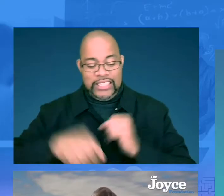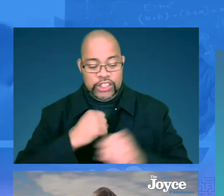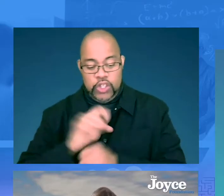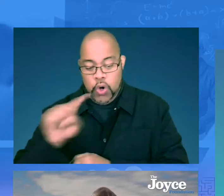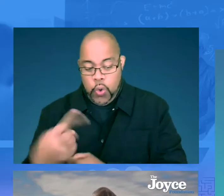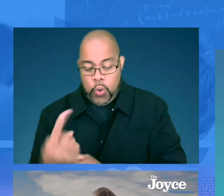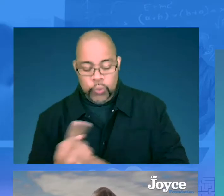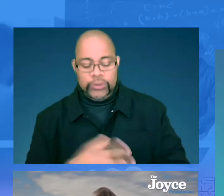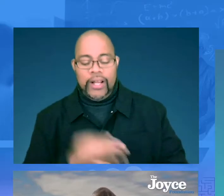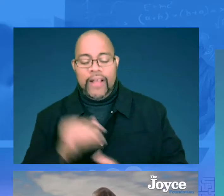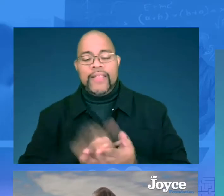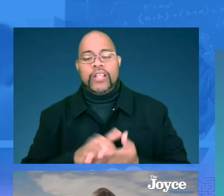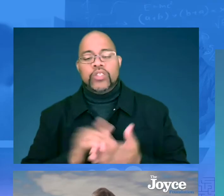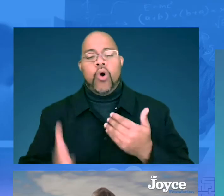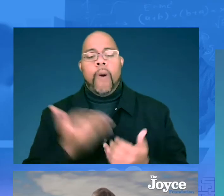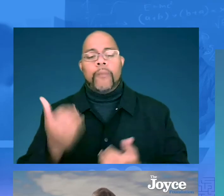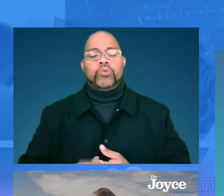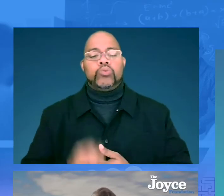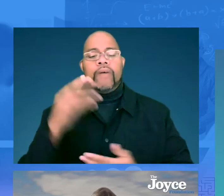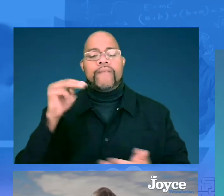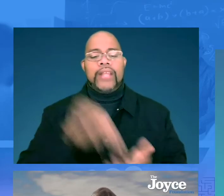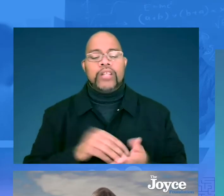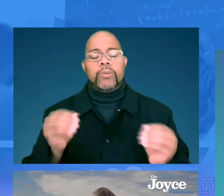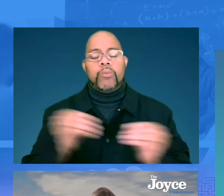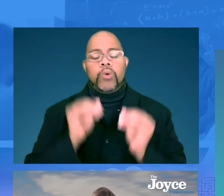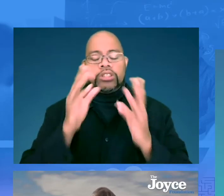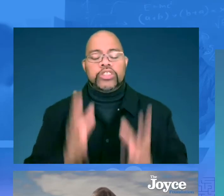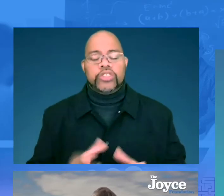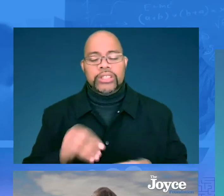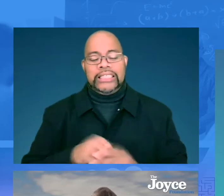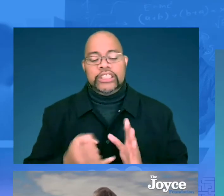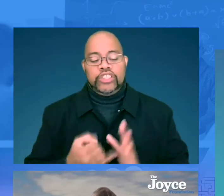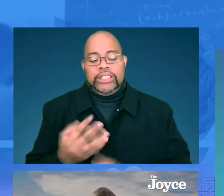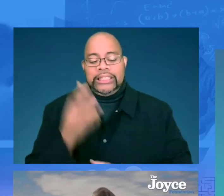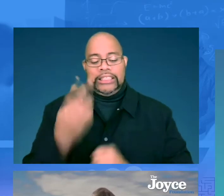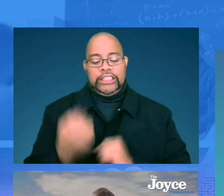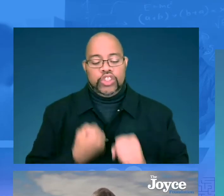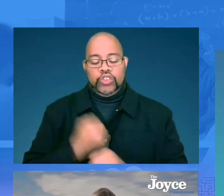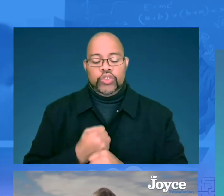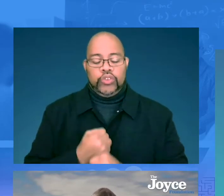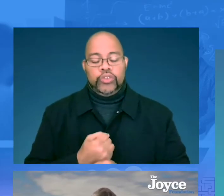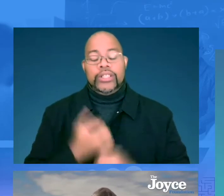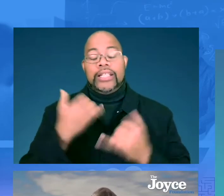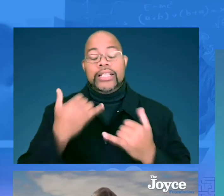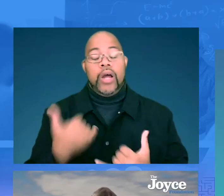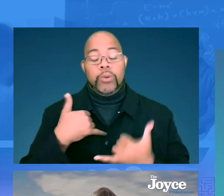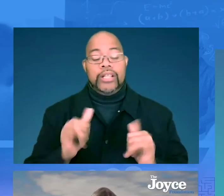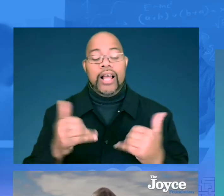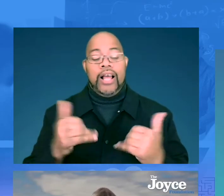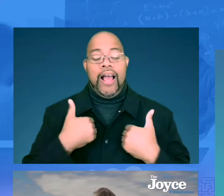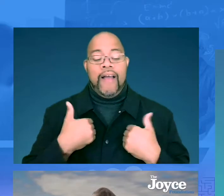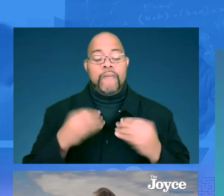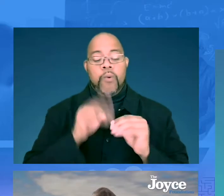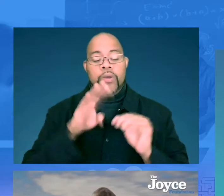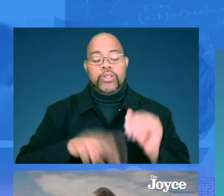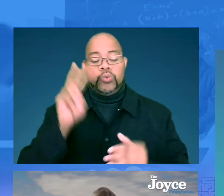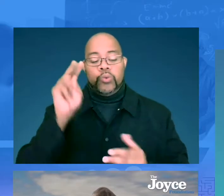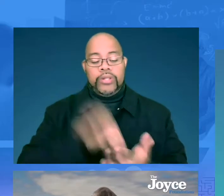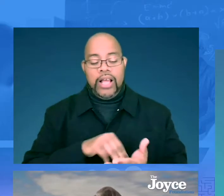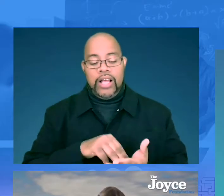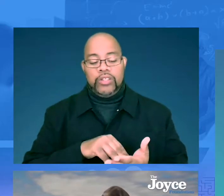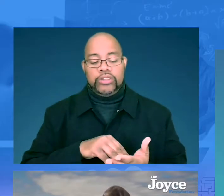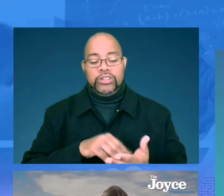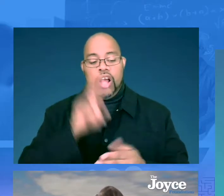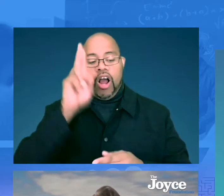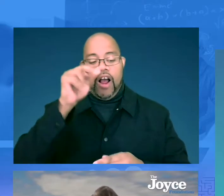profession this year alone, and that's almost 12,000 more teachers in just six years. Now, we still have more